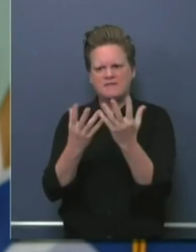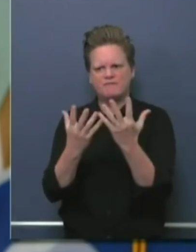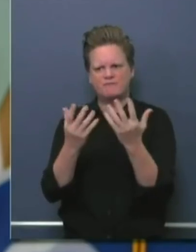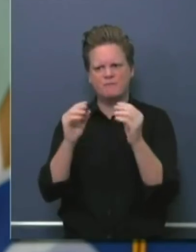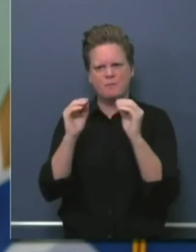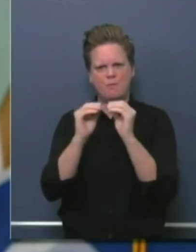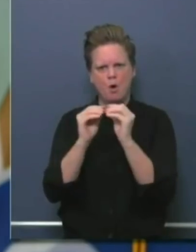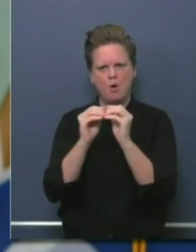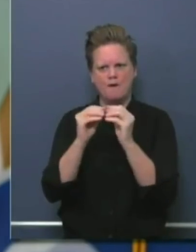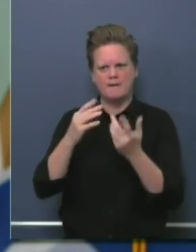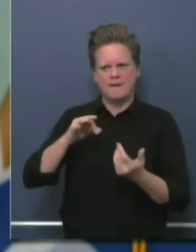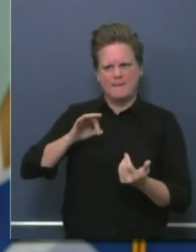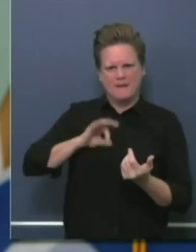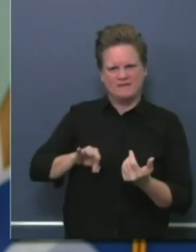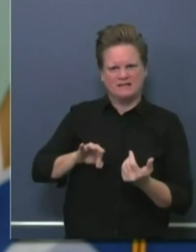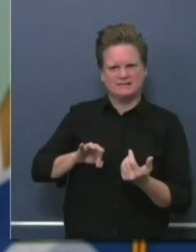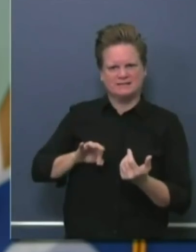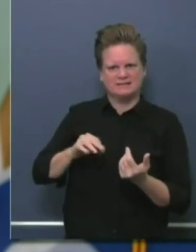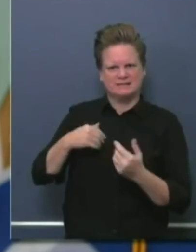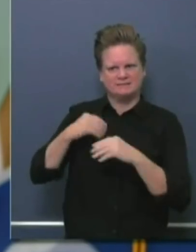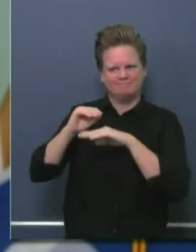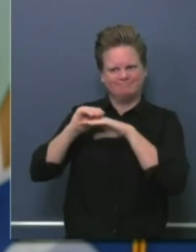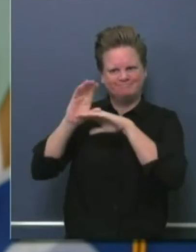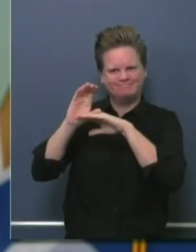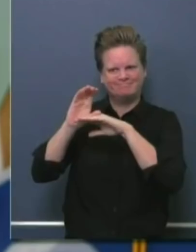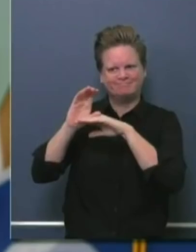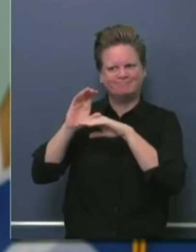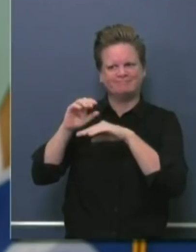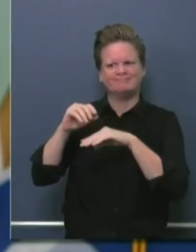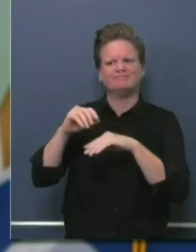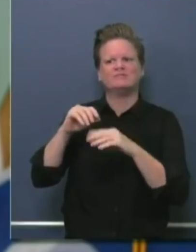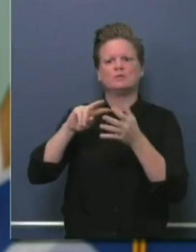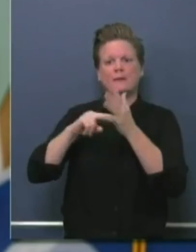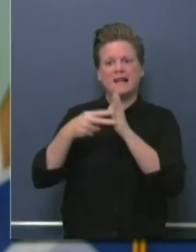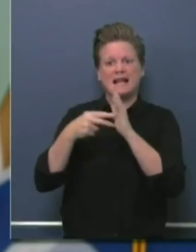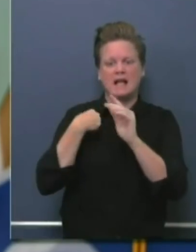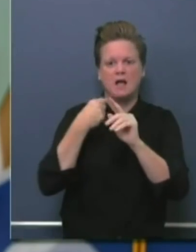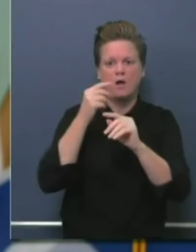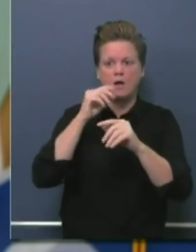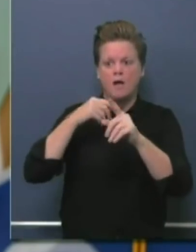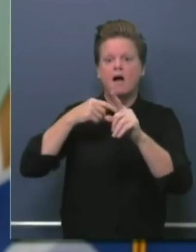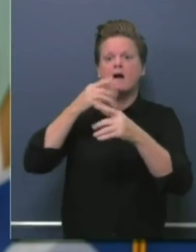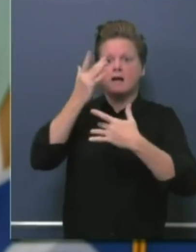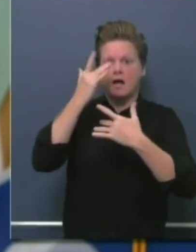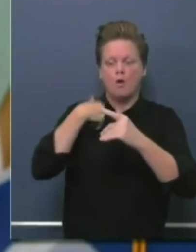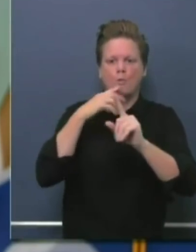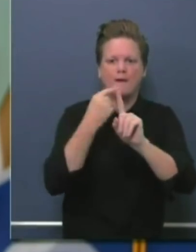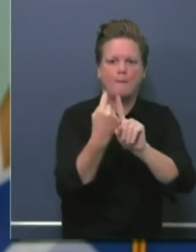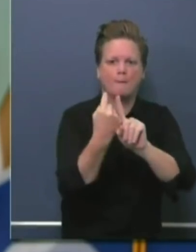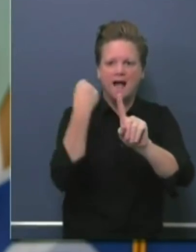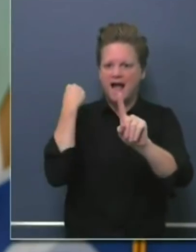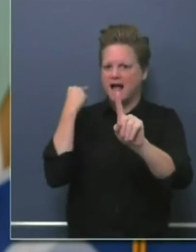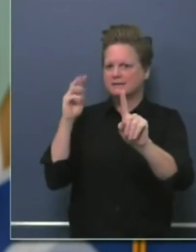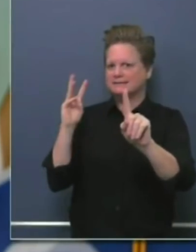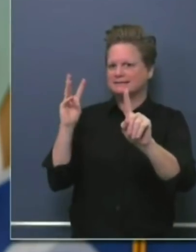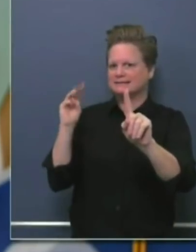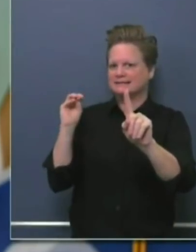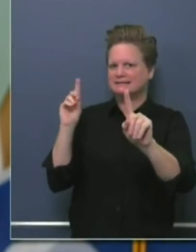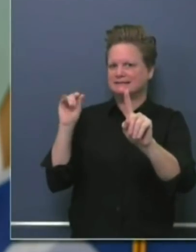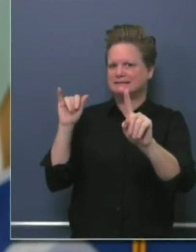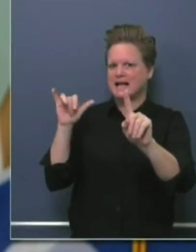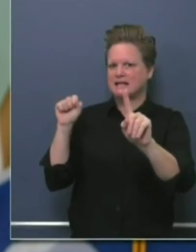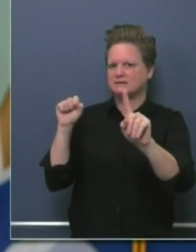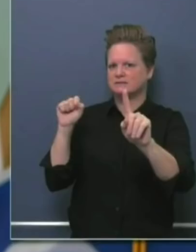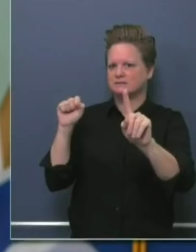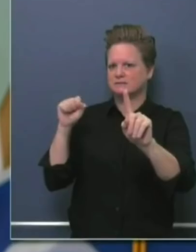has a retroactivity to March 19th, but extends for a 60-day period and should provide some